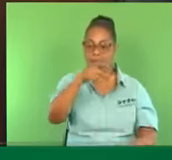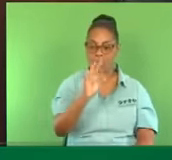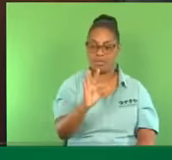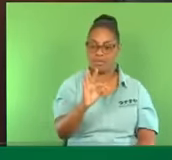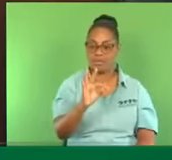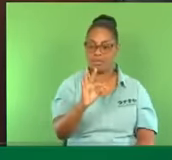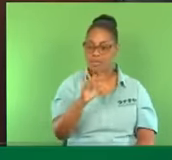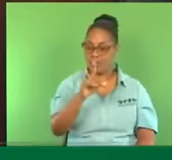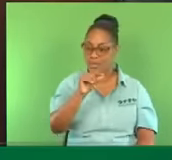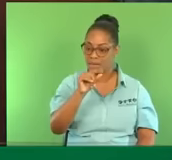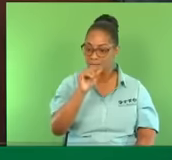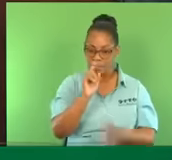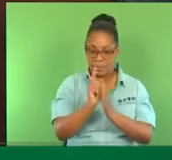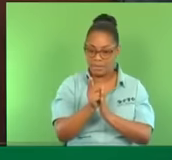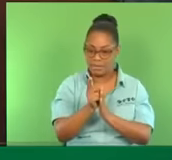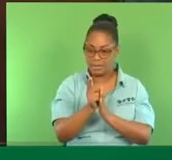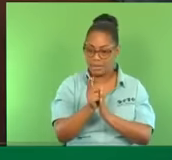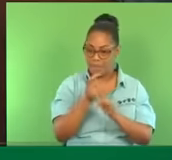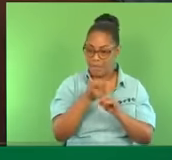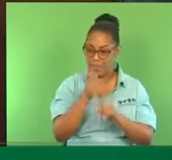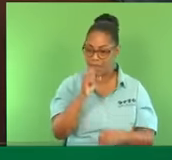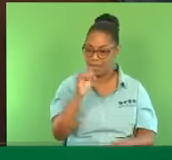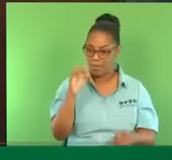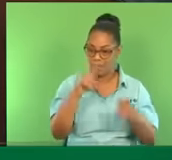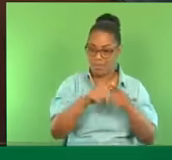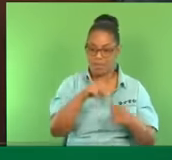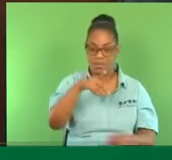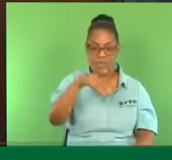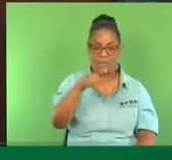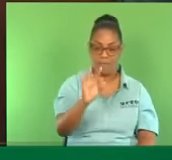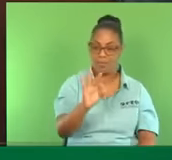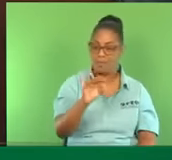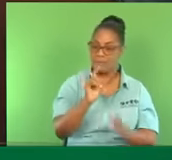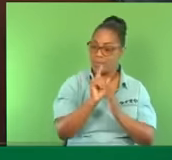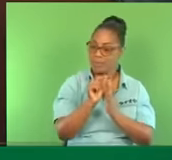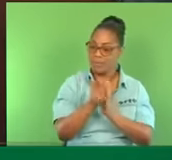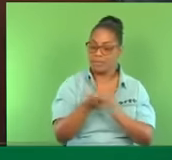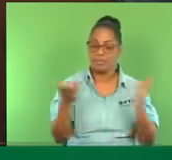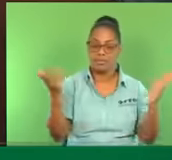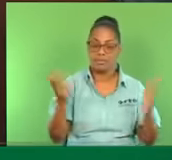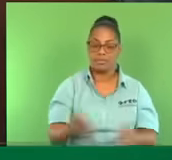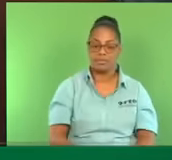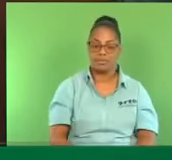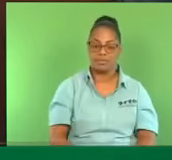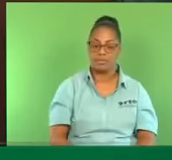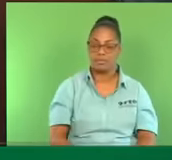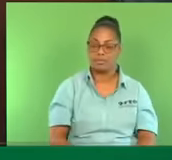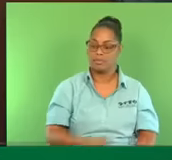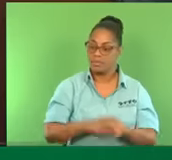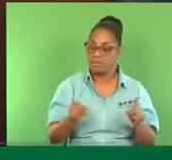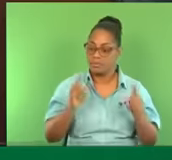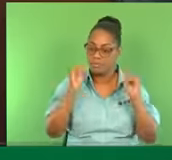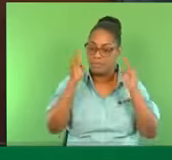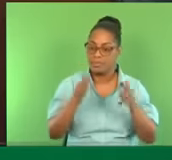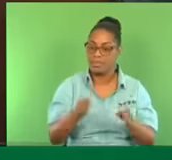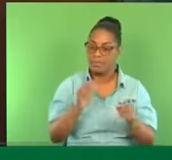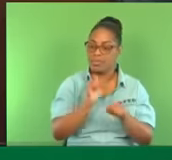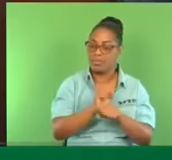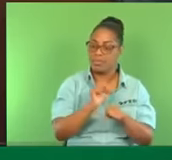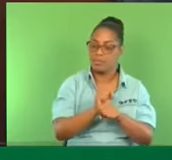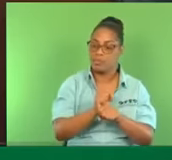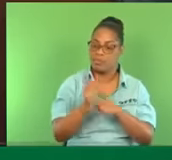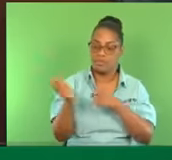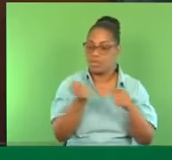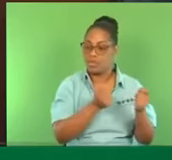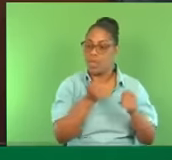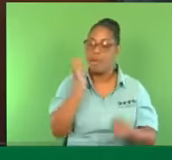to visit my friend from Point 14 down there. But the Minister, it's 55 minutes, and I wish he had more time, honestly. I wish